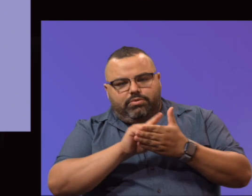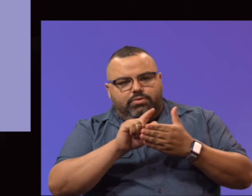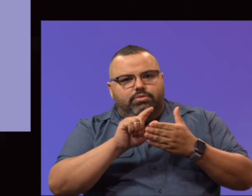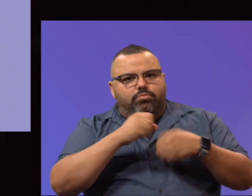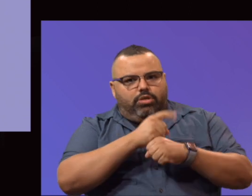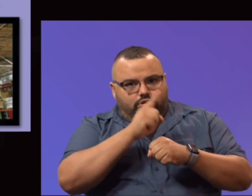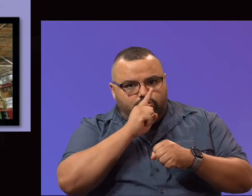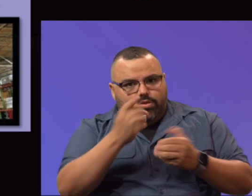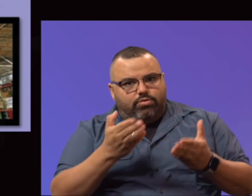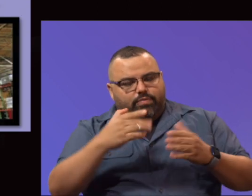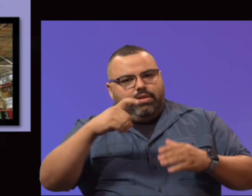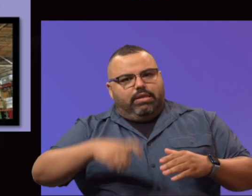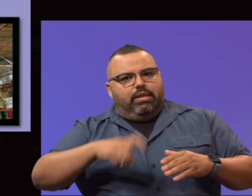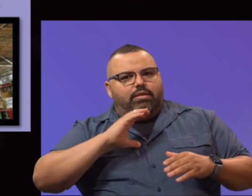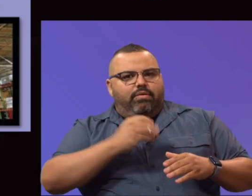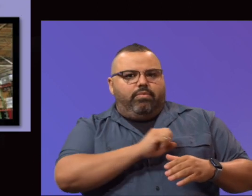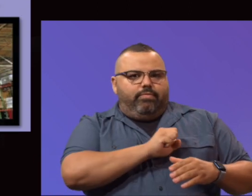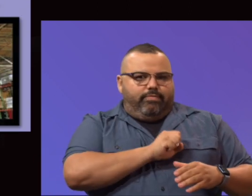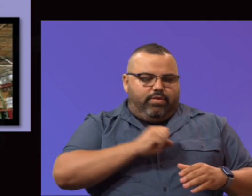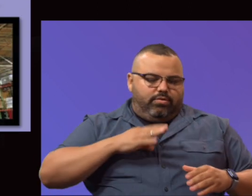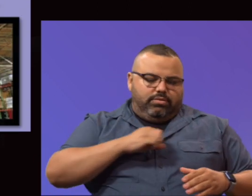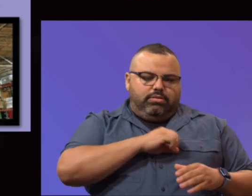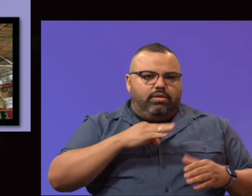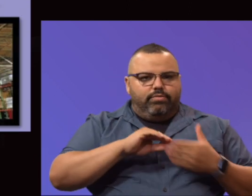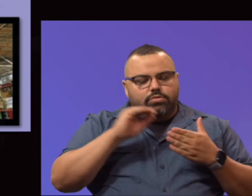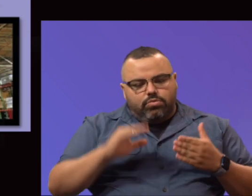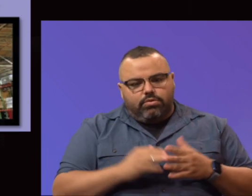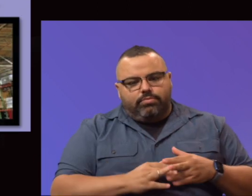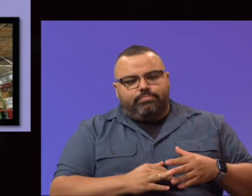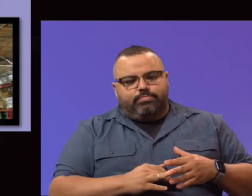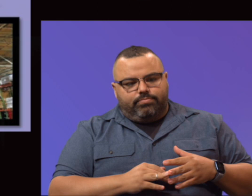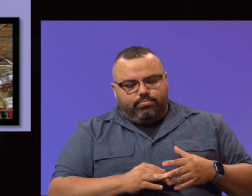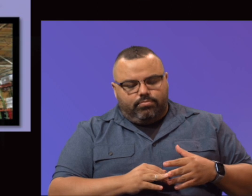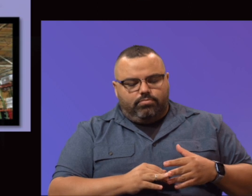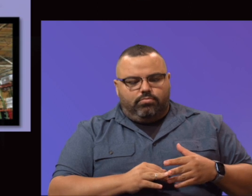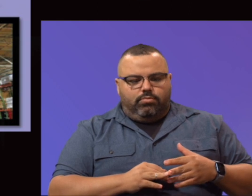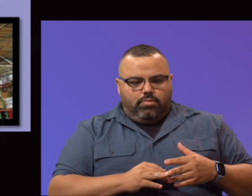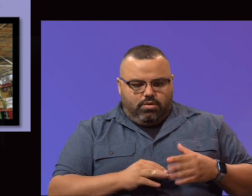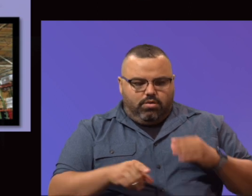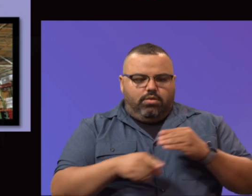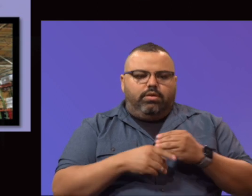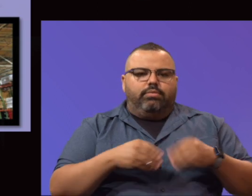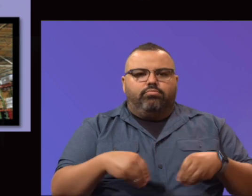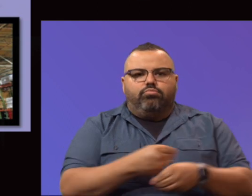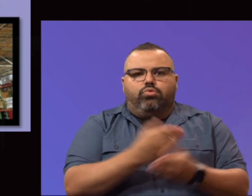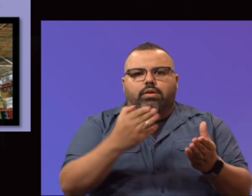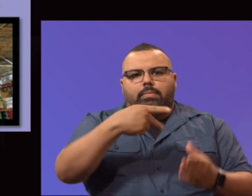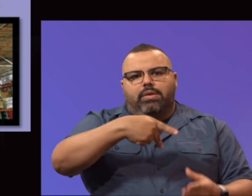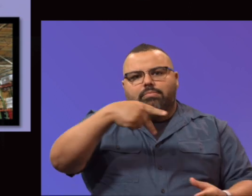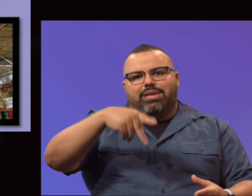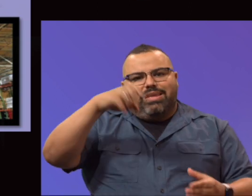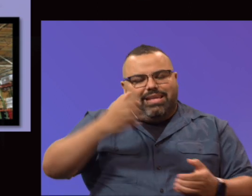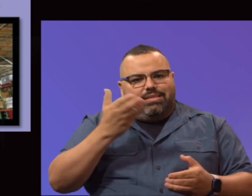faculty, staff, and students. In addition, they have distributed PPE supplies and equipment to our faculty and